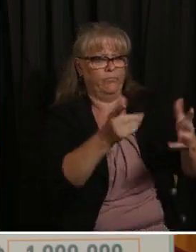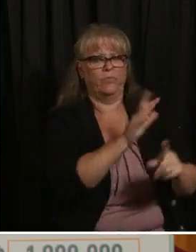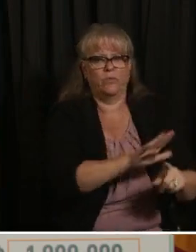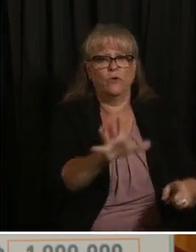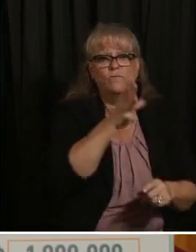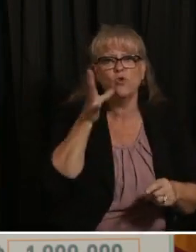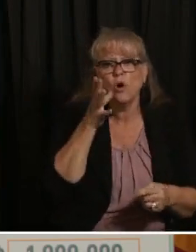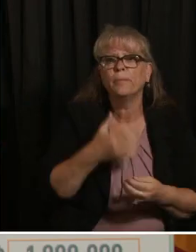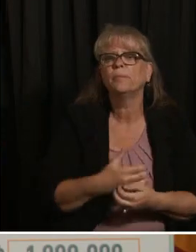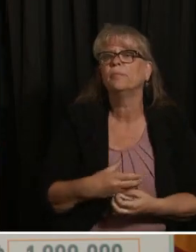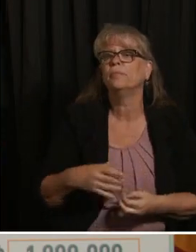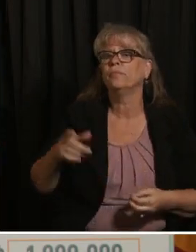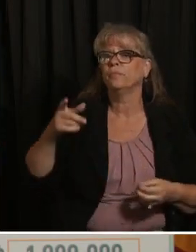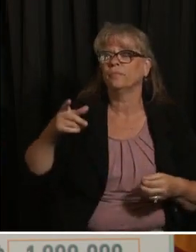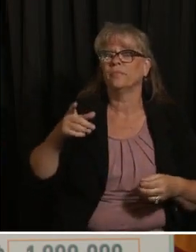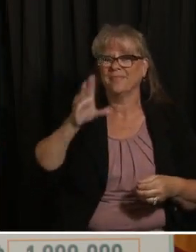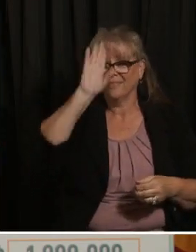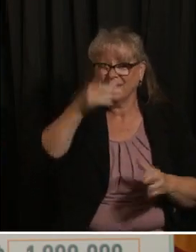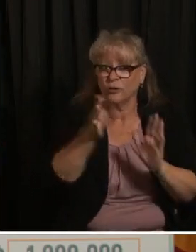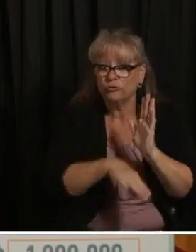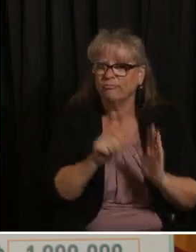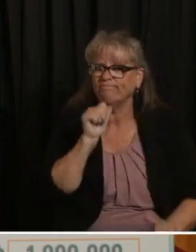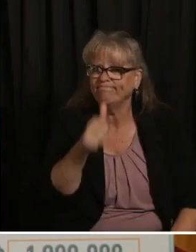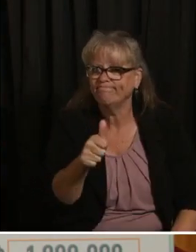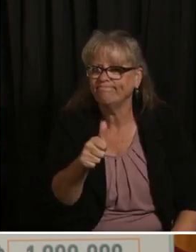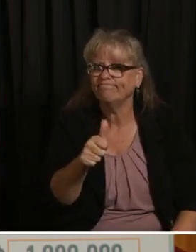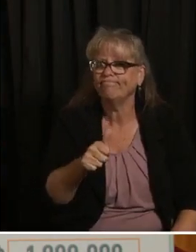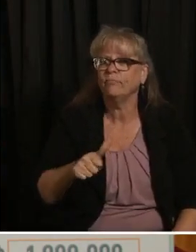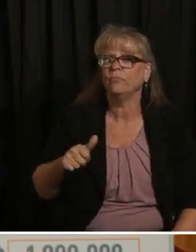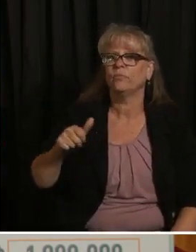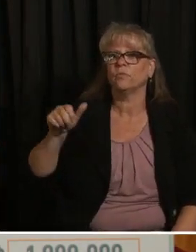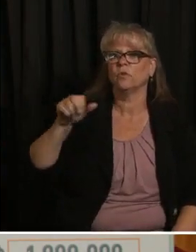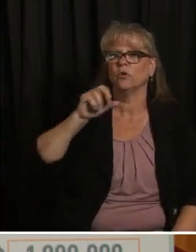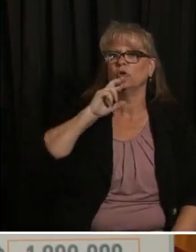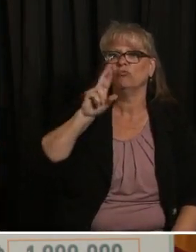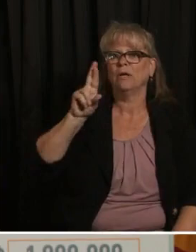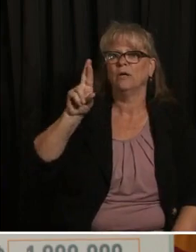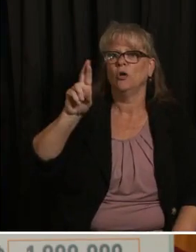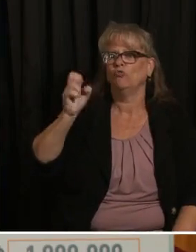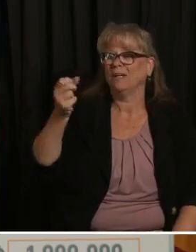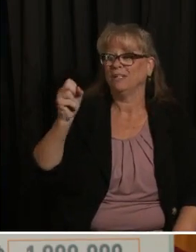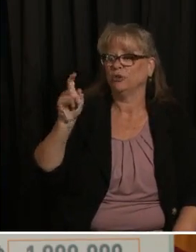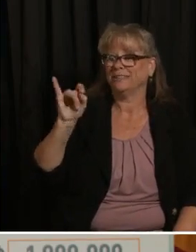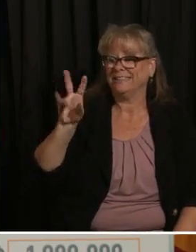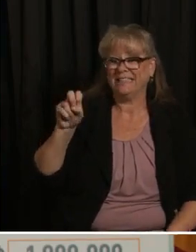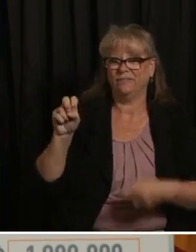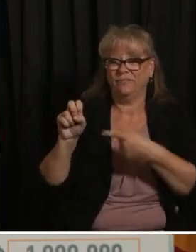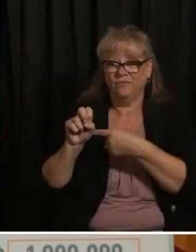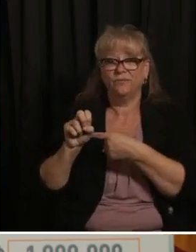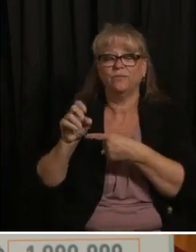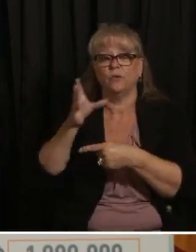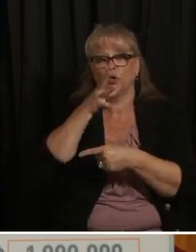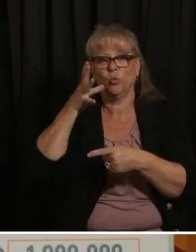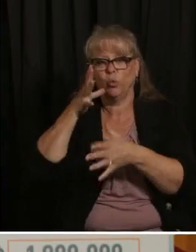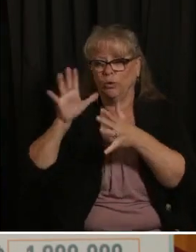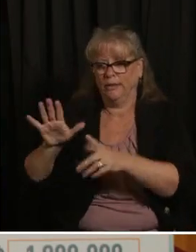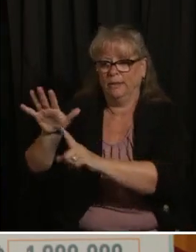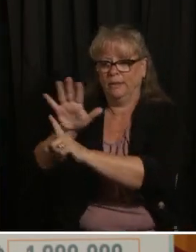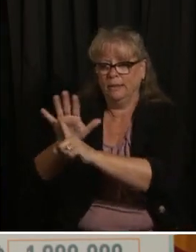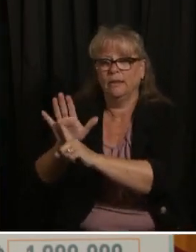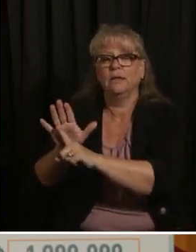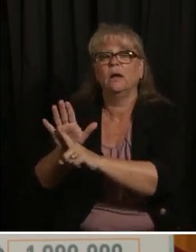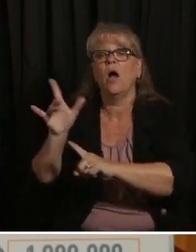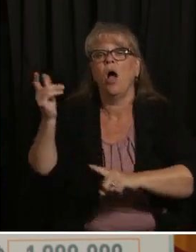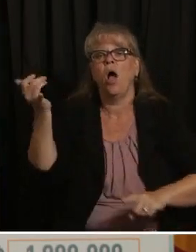regenerative ag it takes a few years to learn to deal with insects and weeds that you've never handled